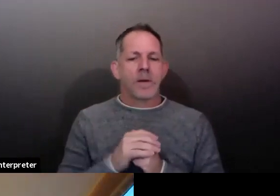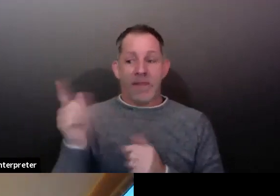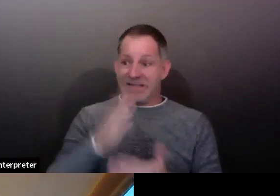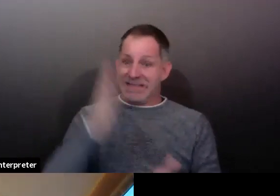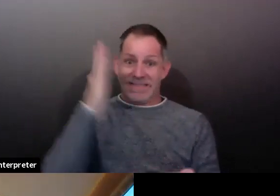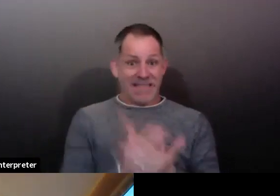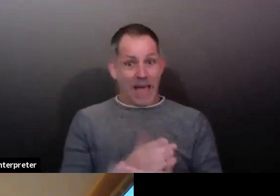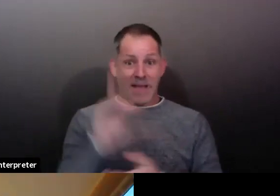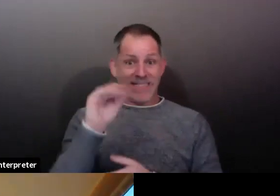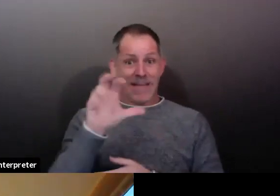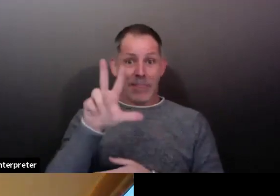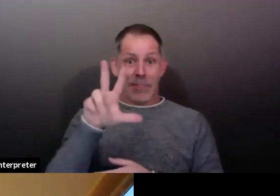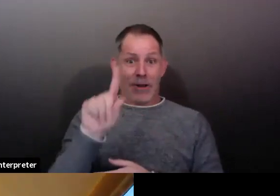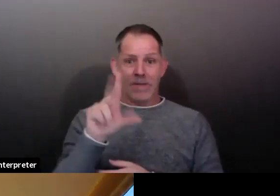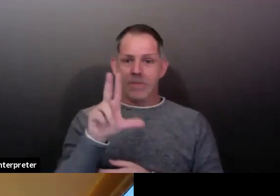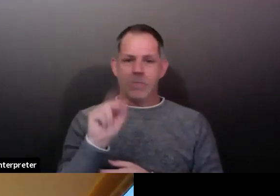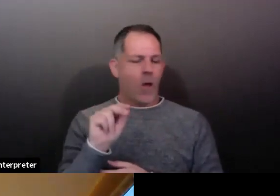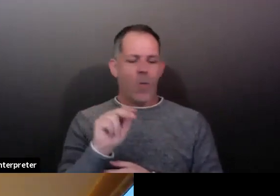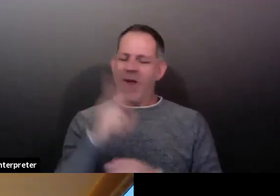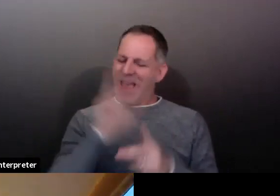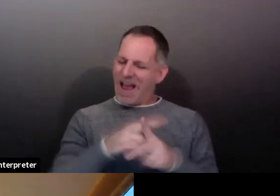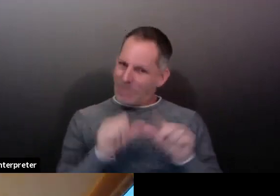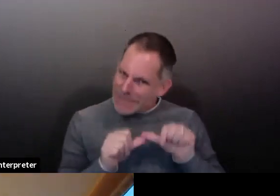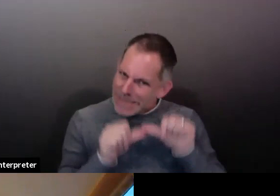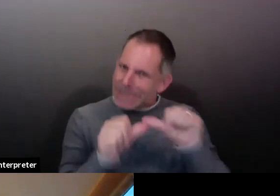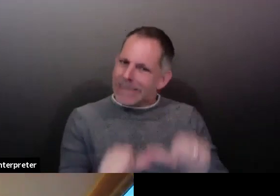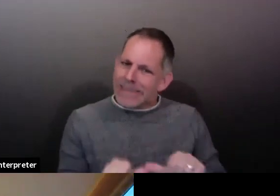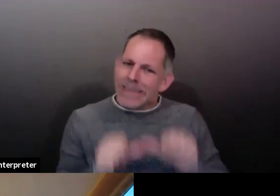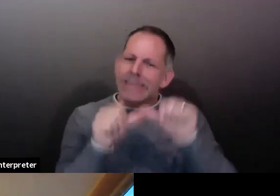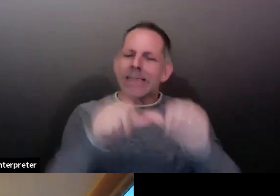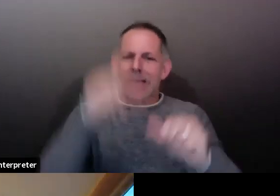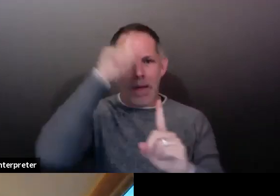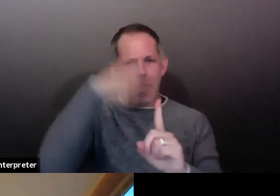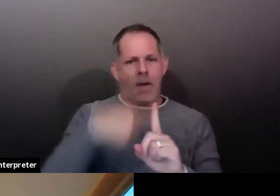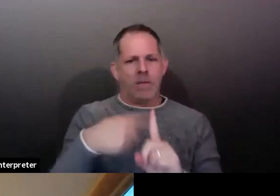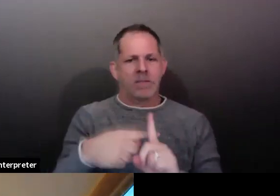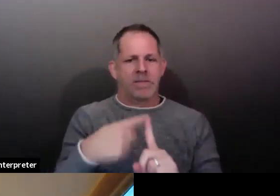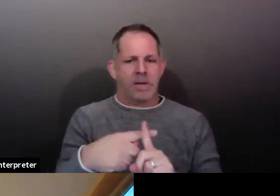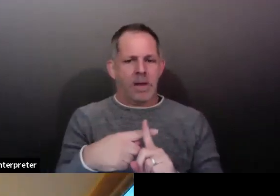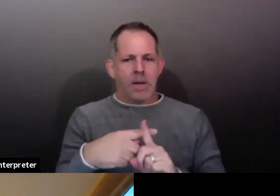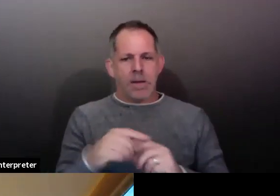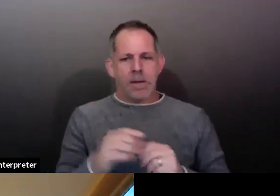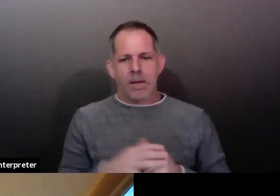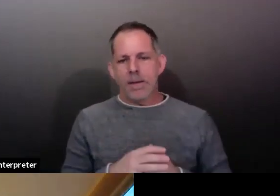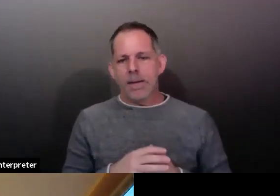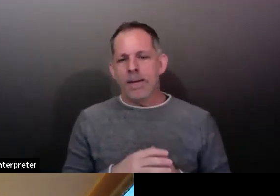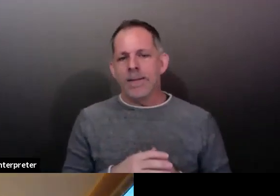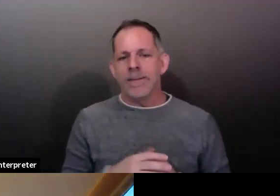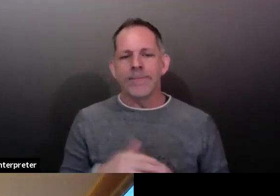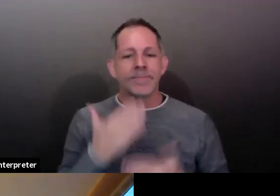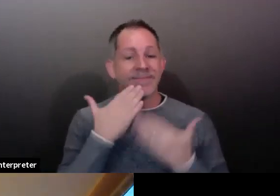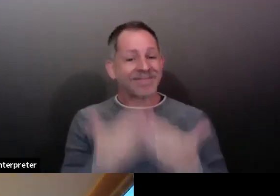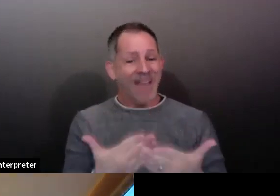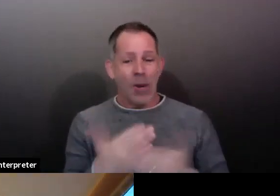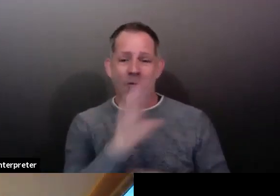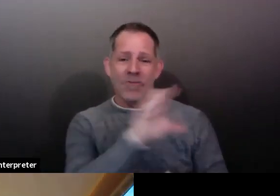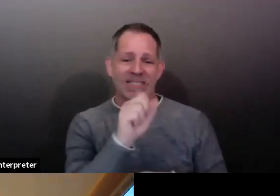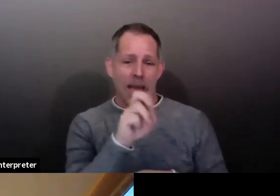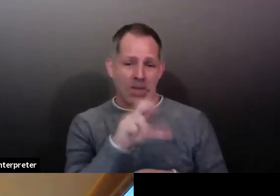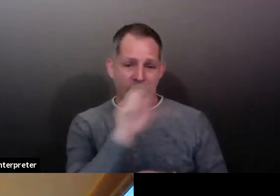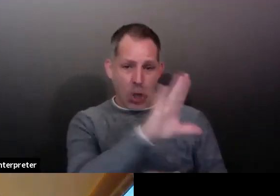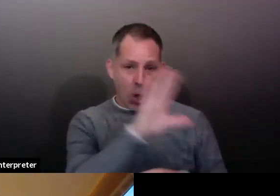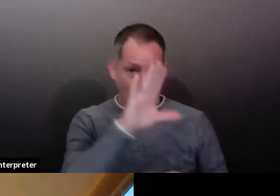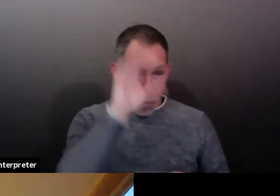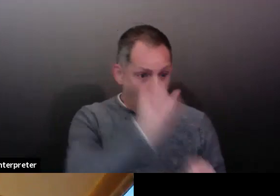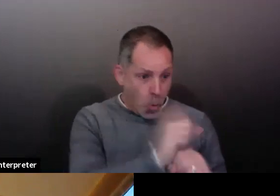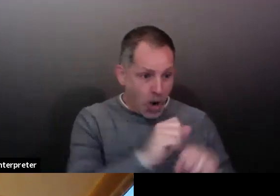and and grateful for Executive Summers' work with the federal delegation to move us in that